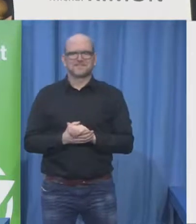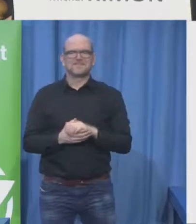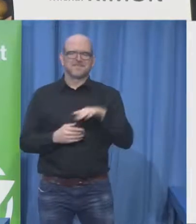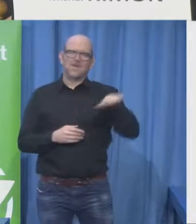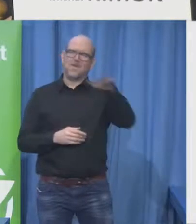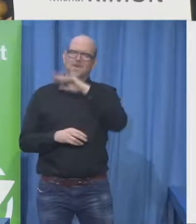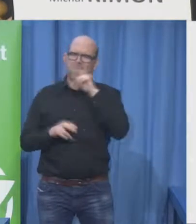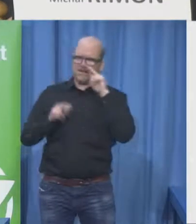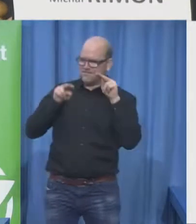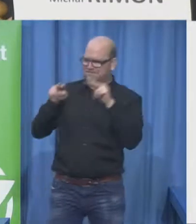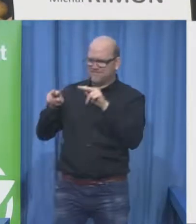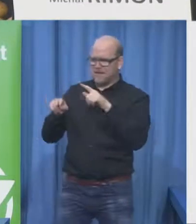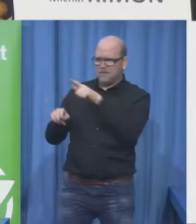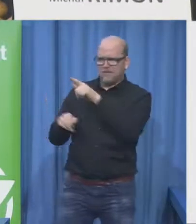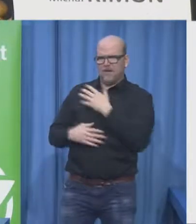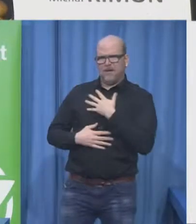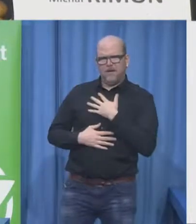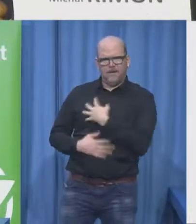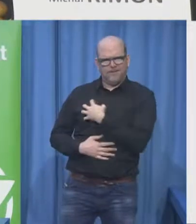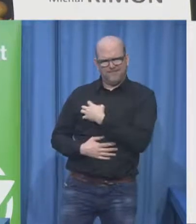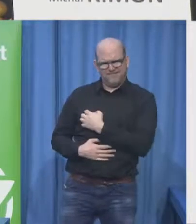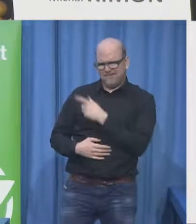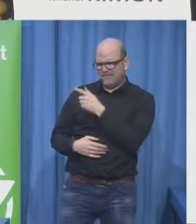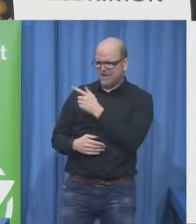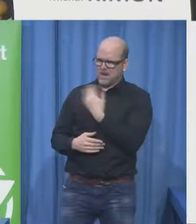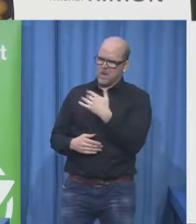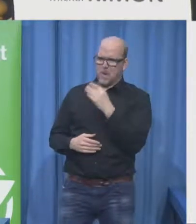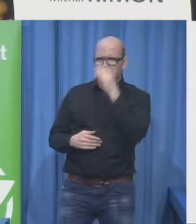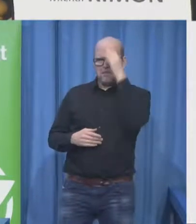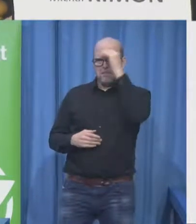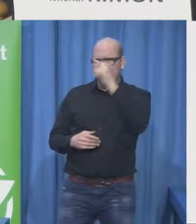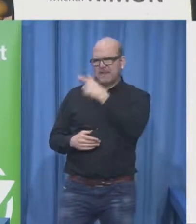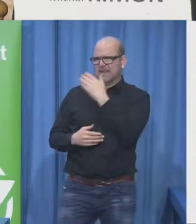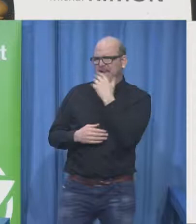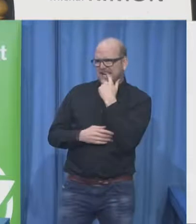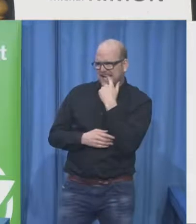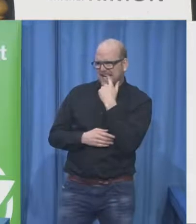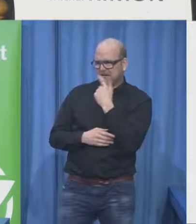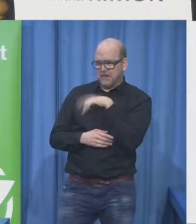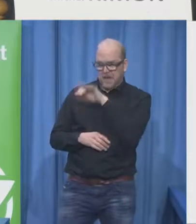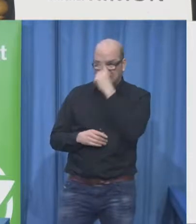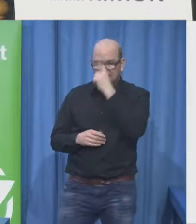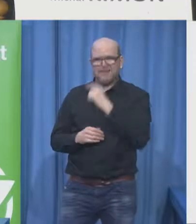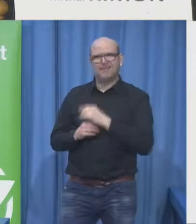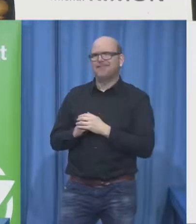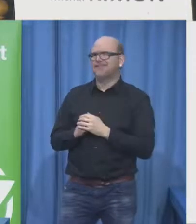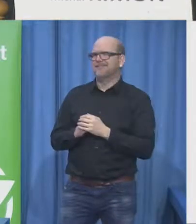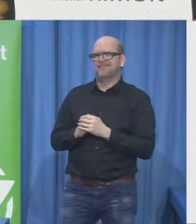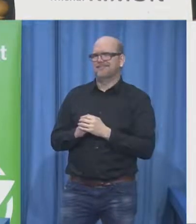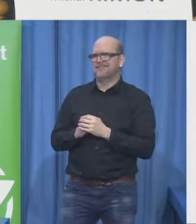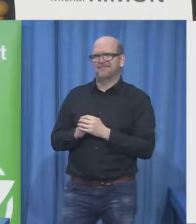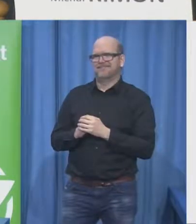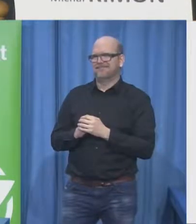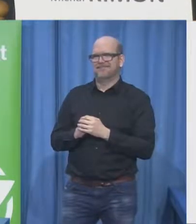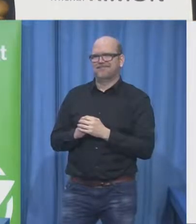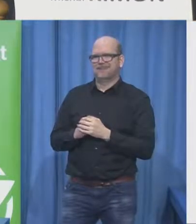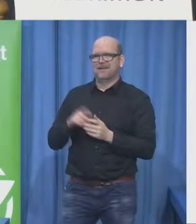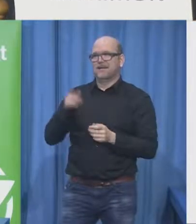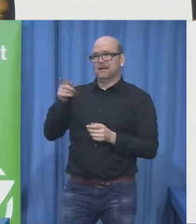filmmaker a YouTube creator a social activist our next one